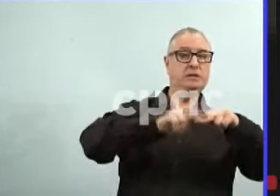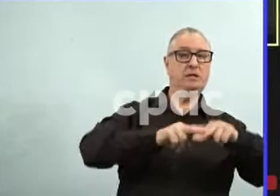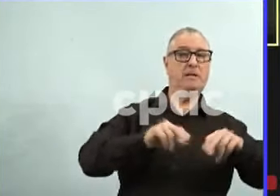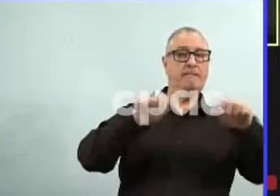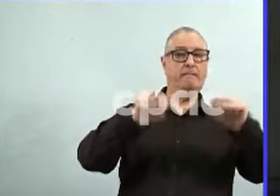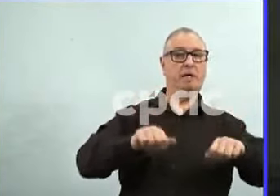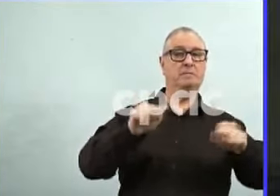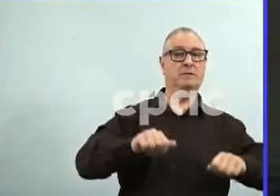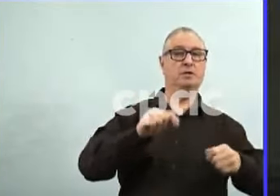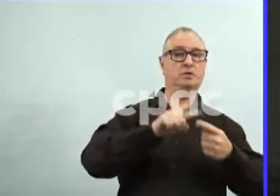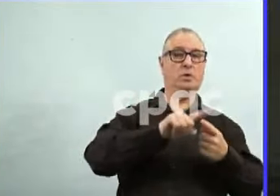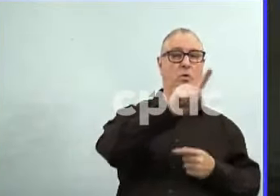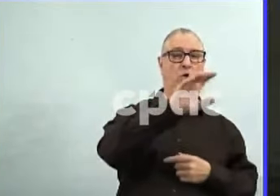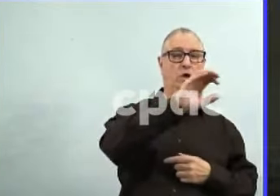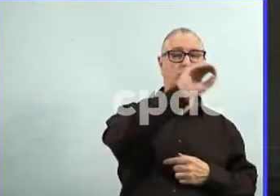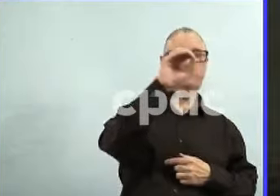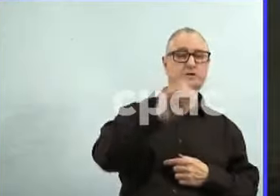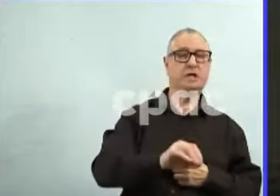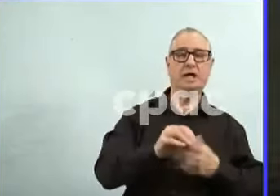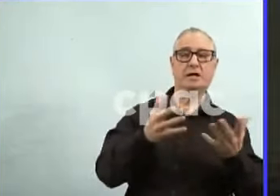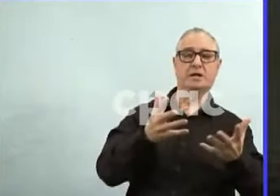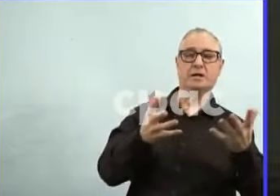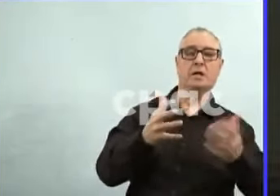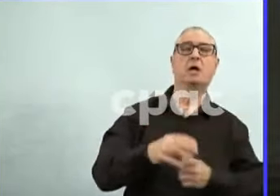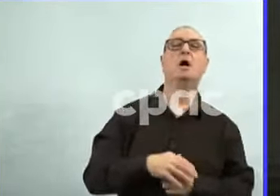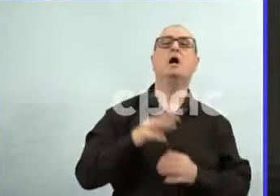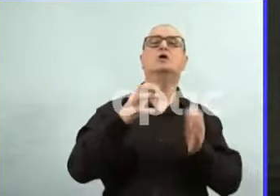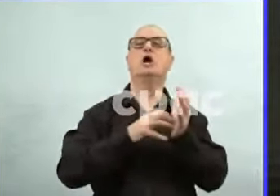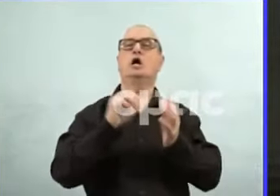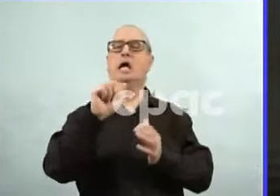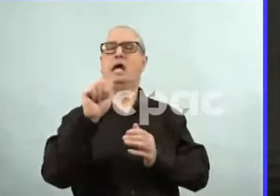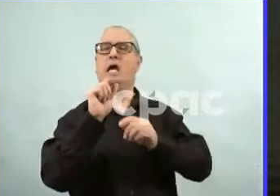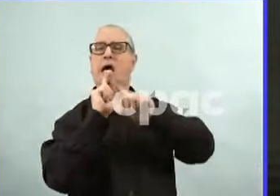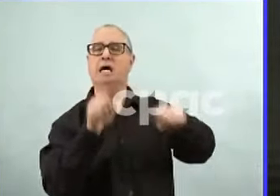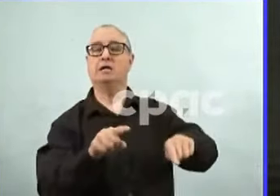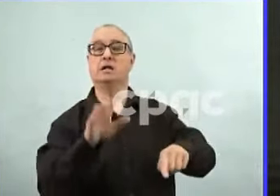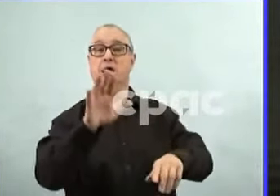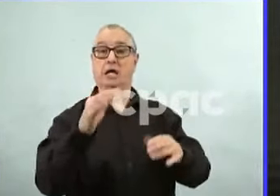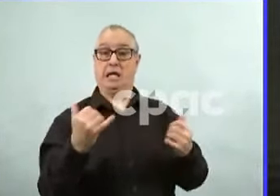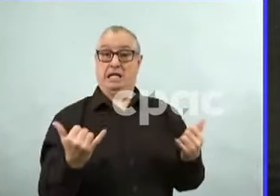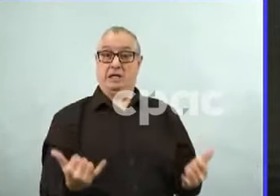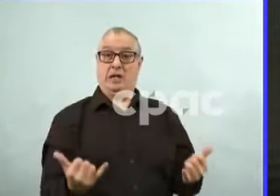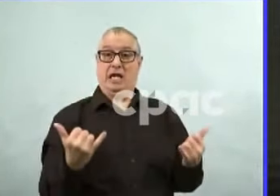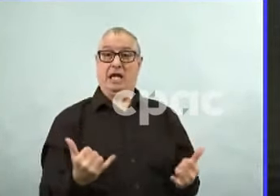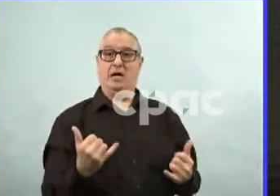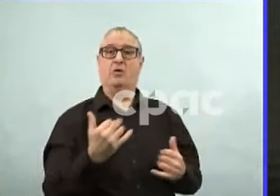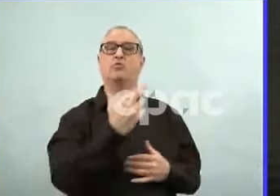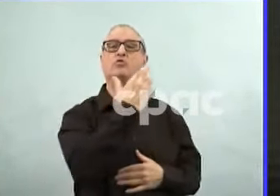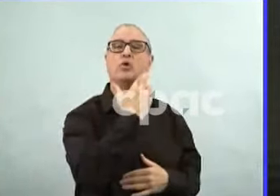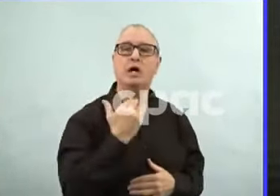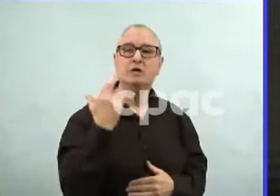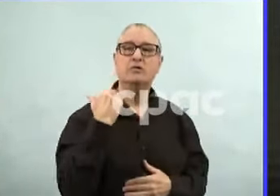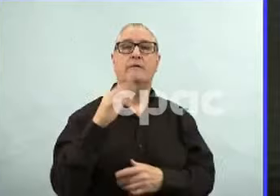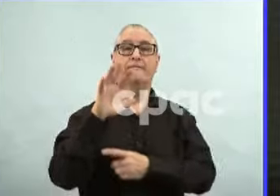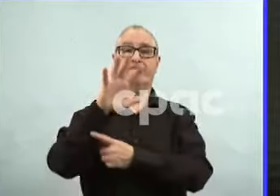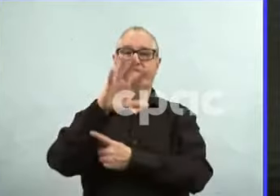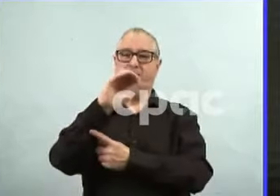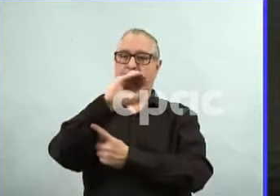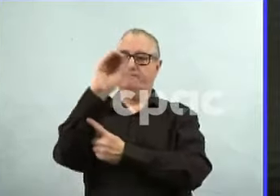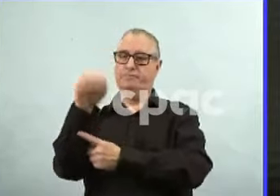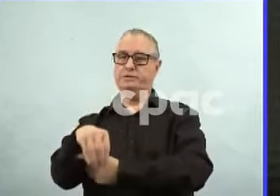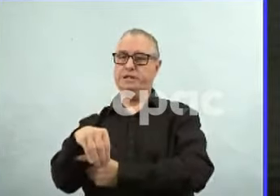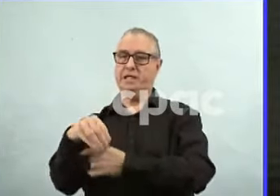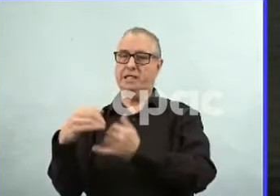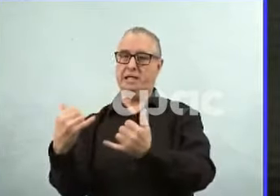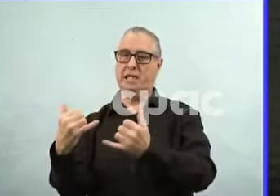Well, right now, there are some restrictions in place at 50 percent capacity, right? So those capacities, you know, should go back up to 100